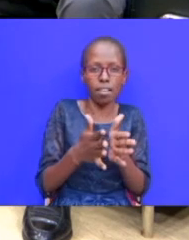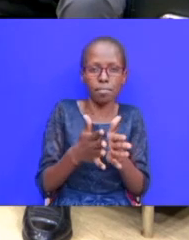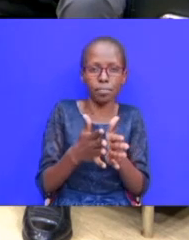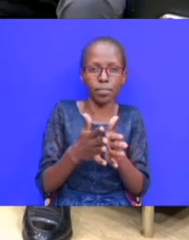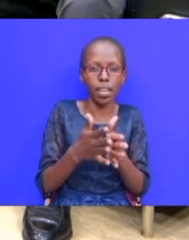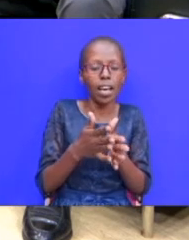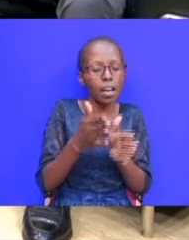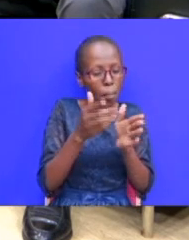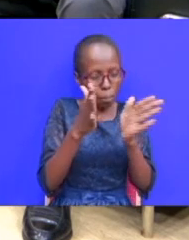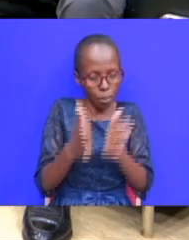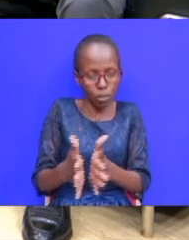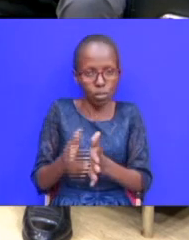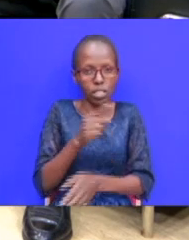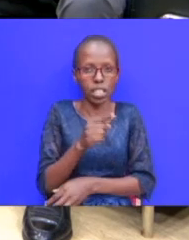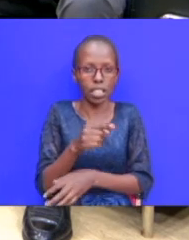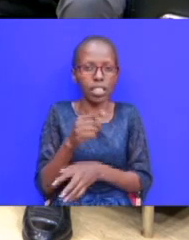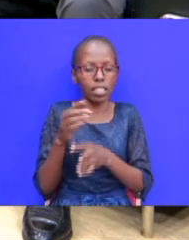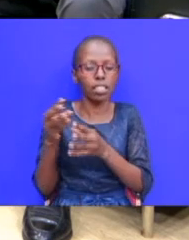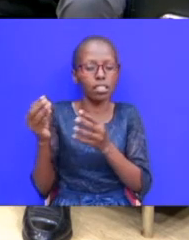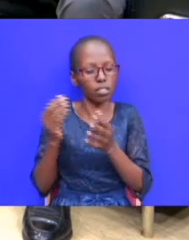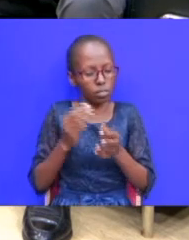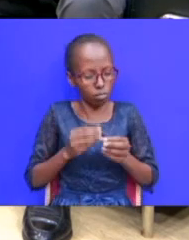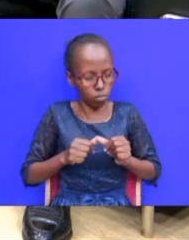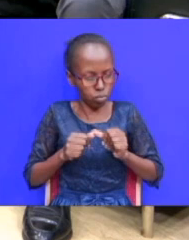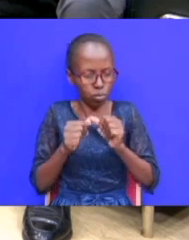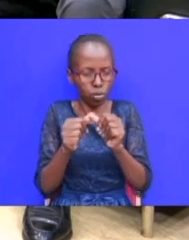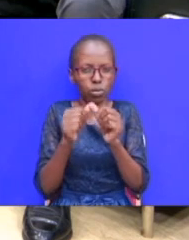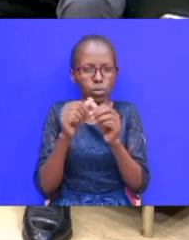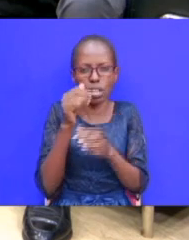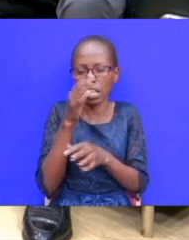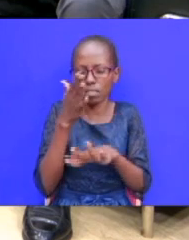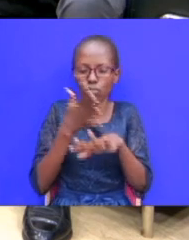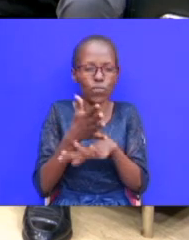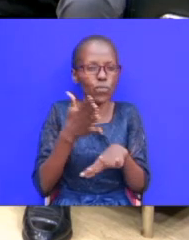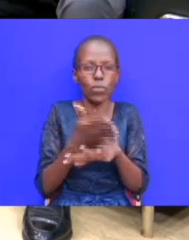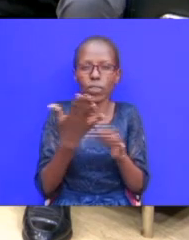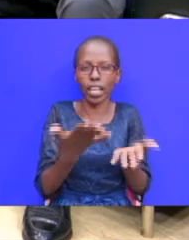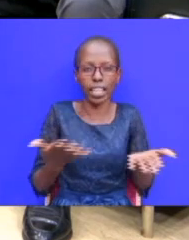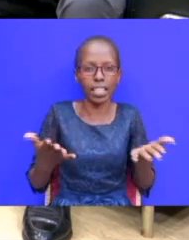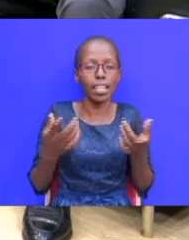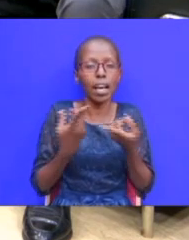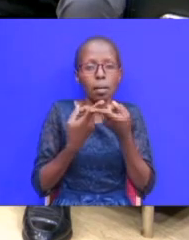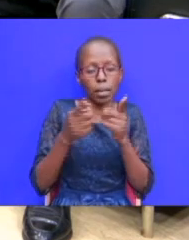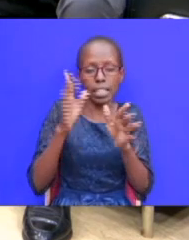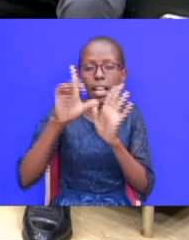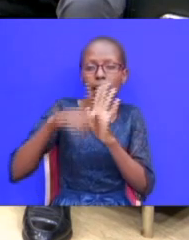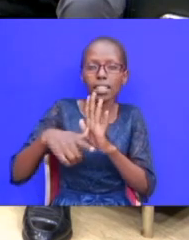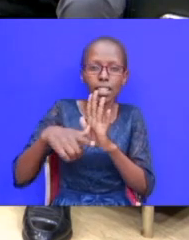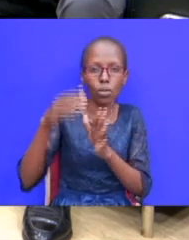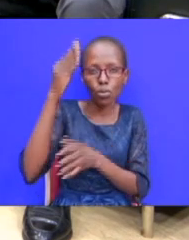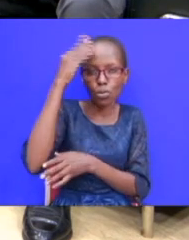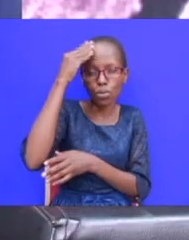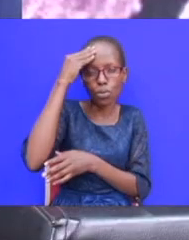supplant is someone who takes things who thrives in in in deception but later we now realize in